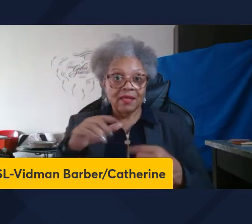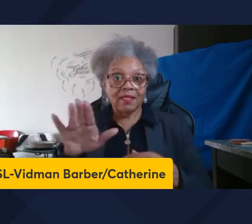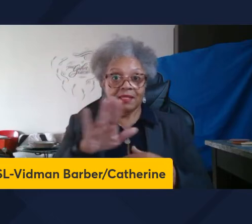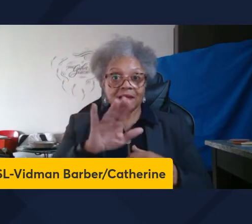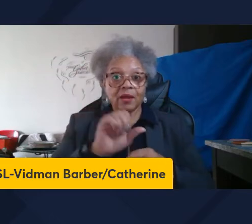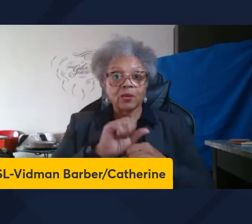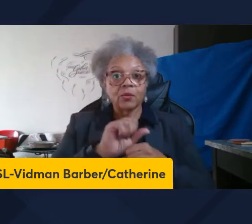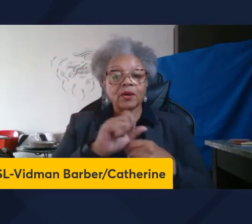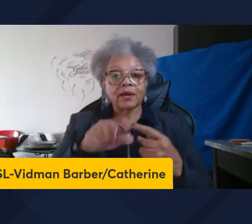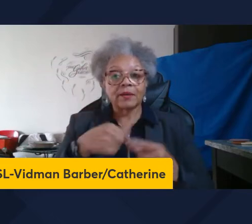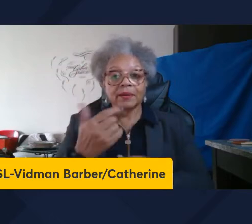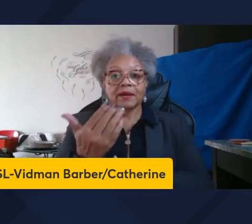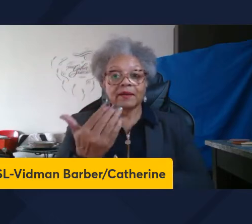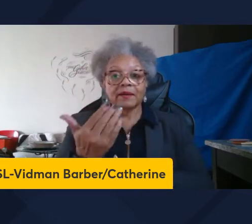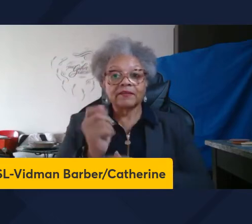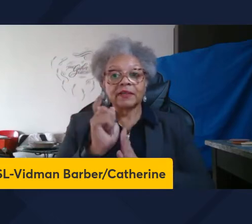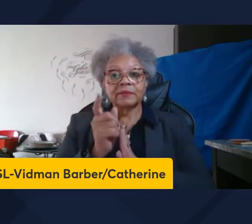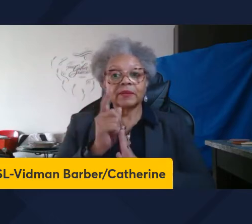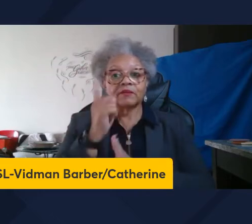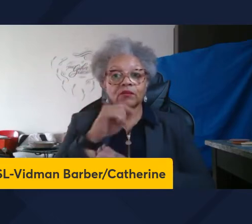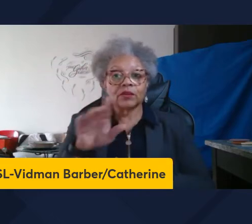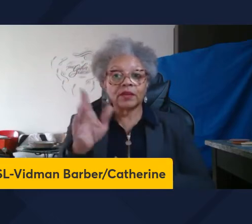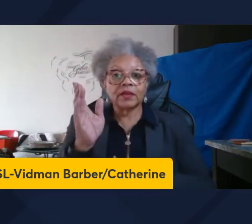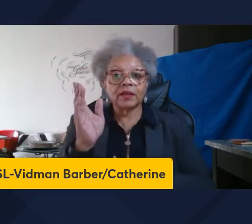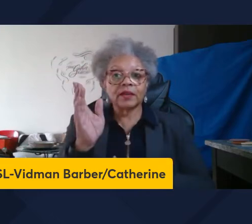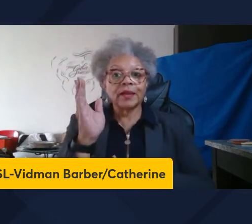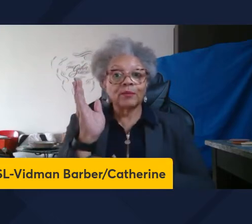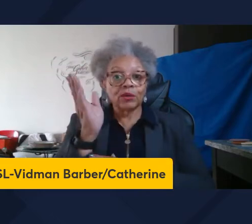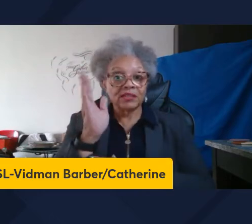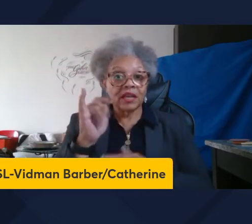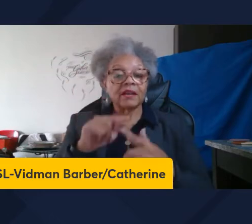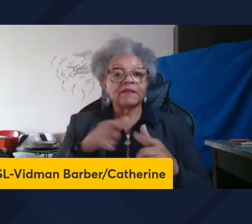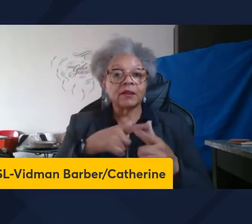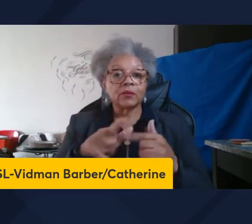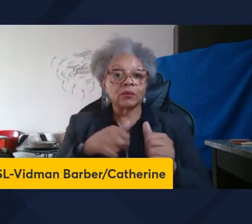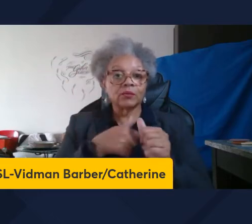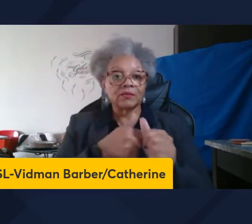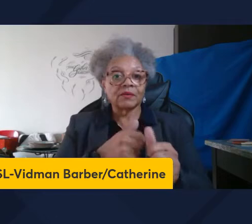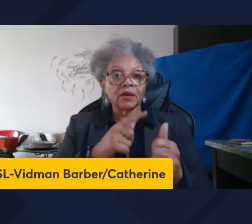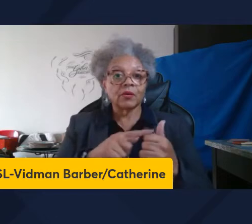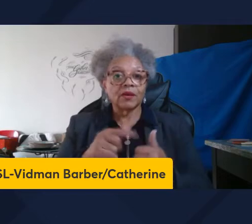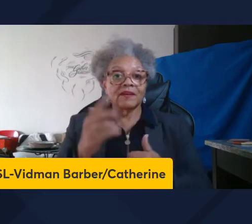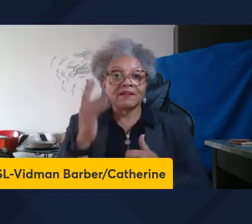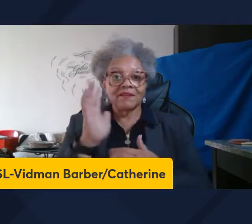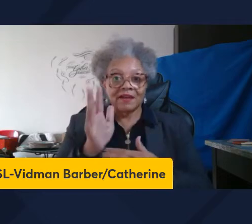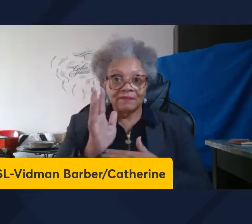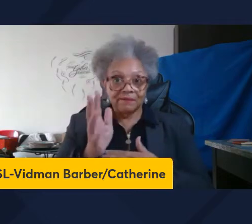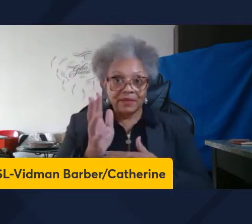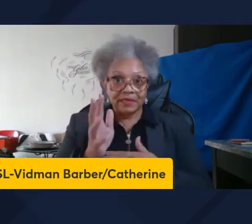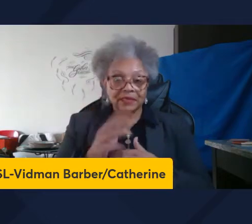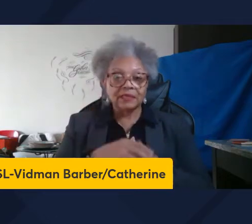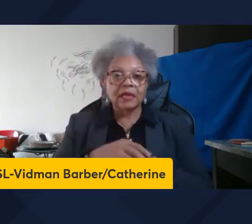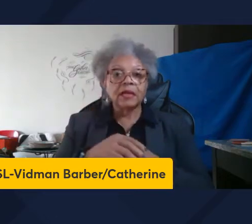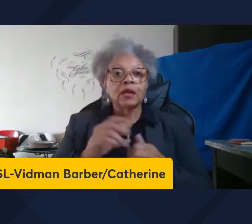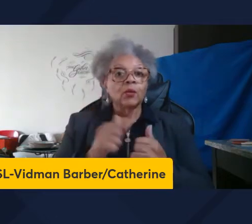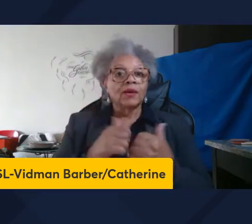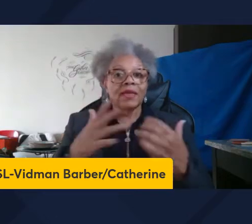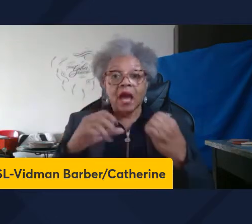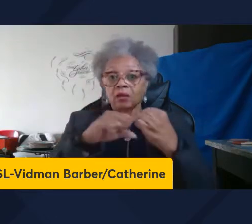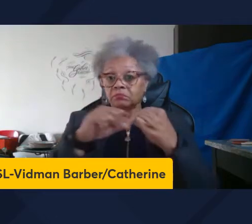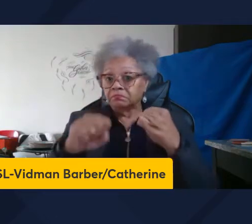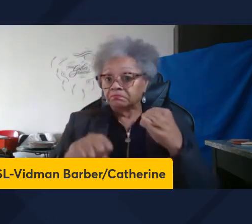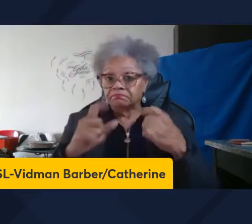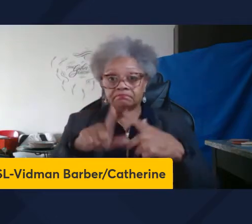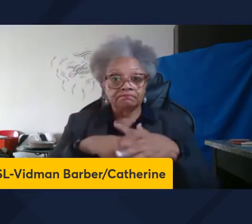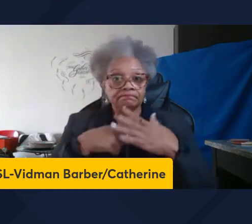about 15 minutes for their presentations, and we will follow with five-minute questions and answers. Without further ado, let's jump